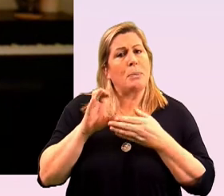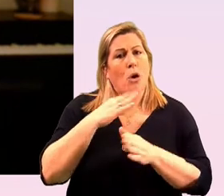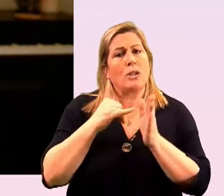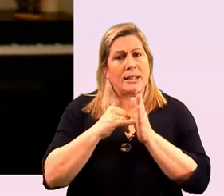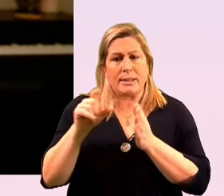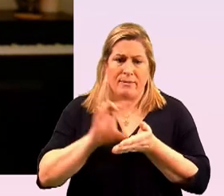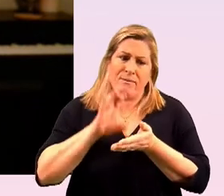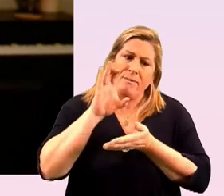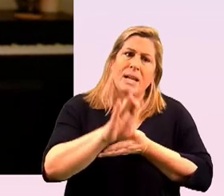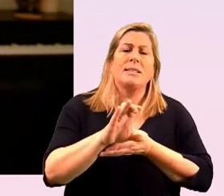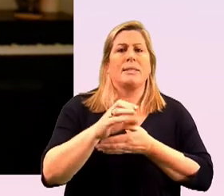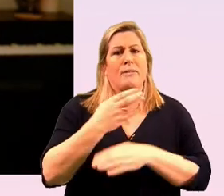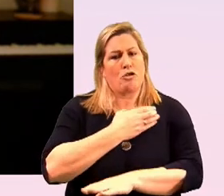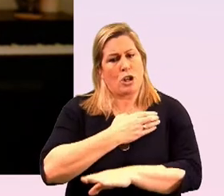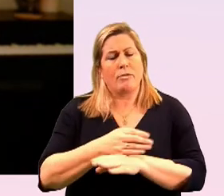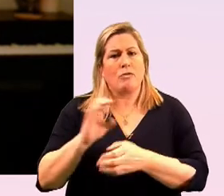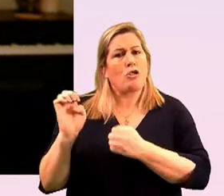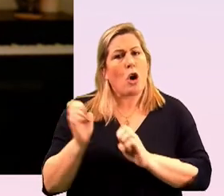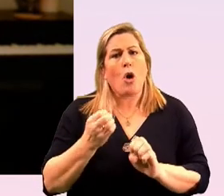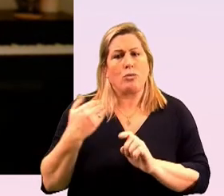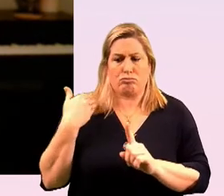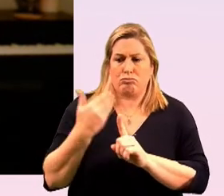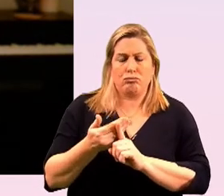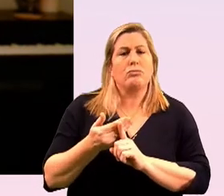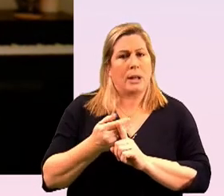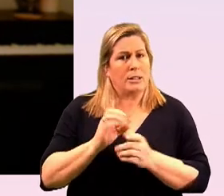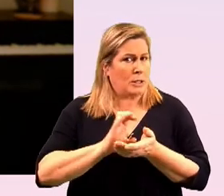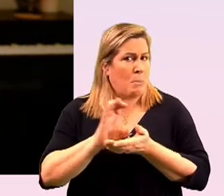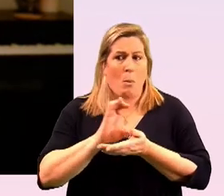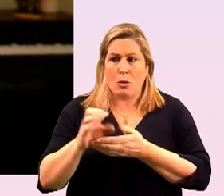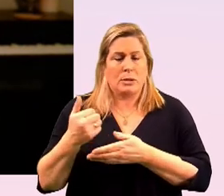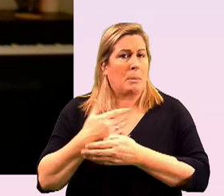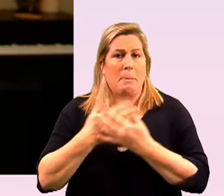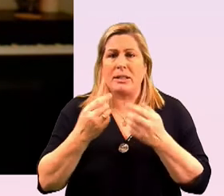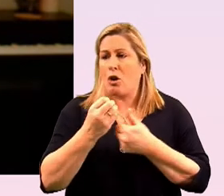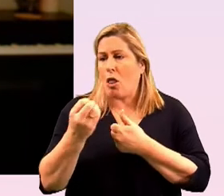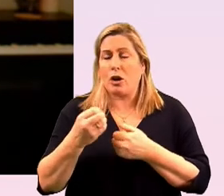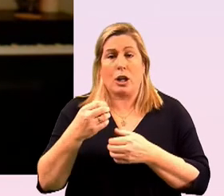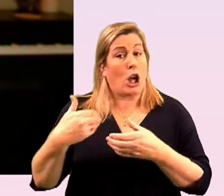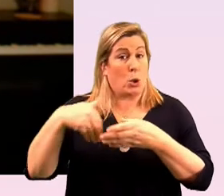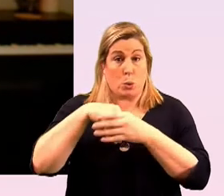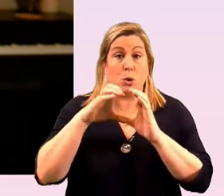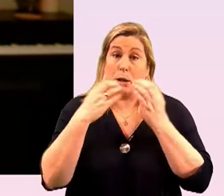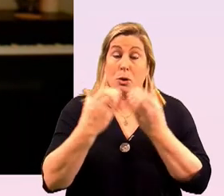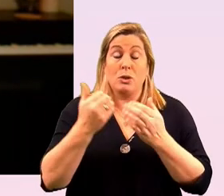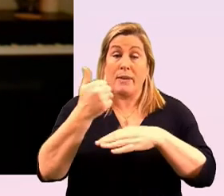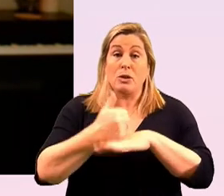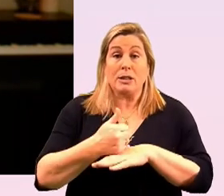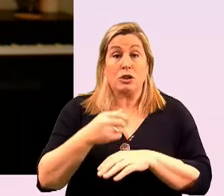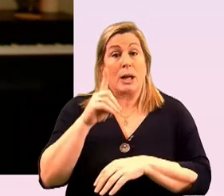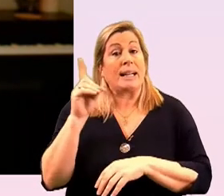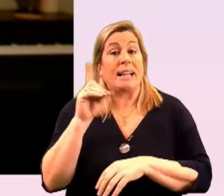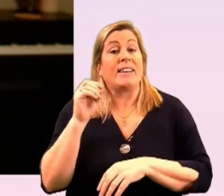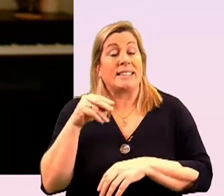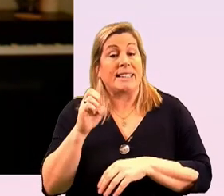investing at a very early stage and it's been supported by many others since including the community foundation um as denise mentioned around